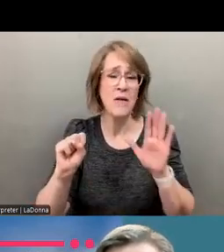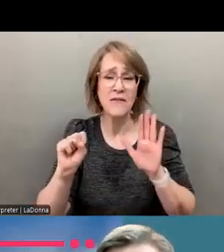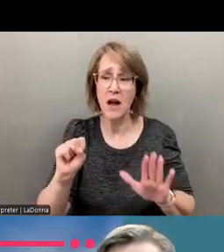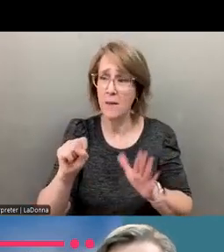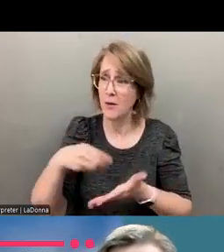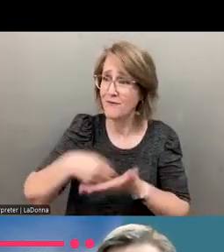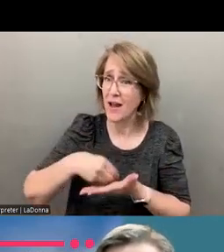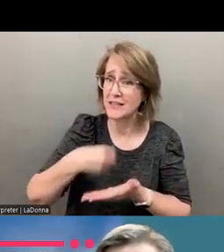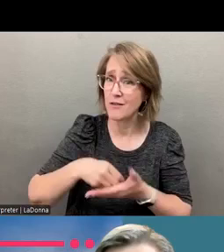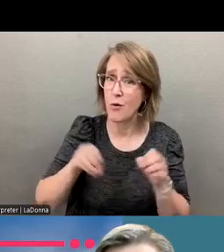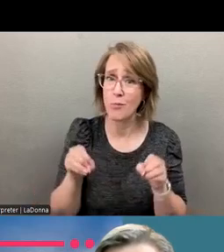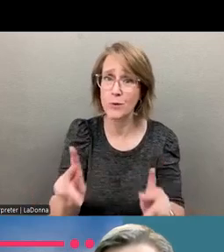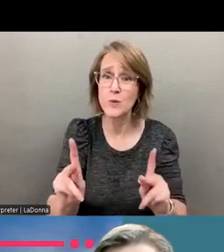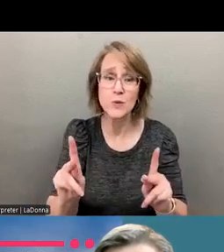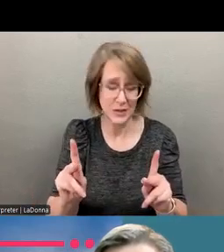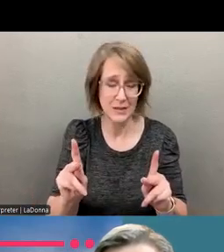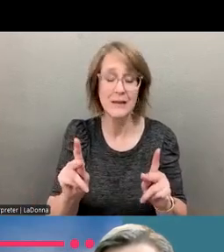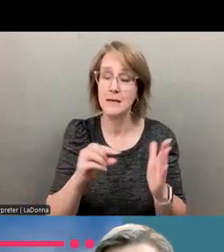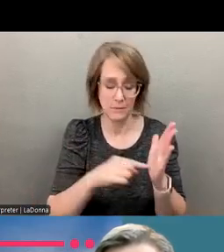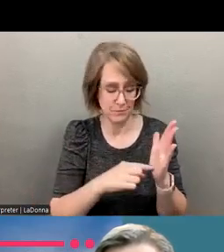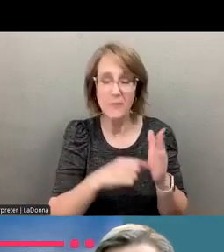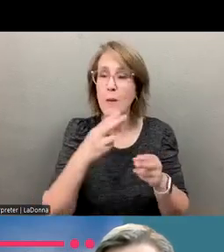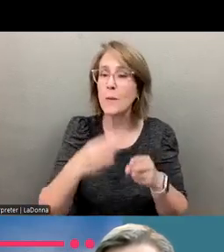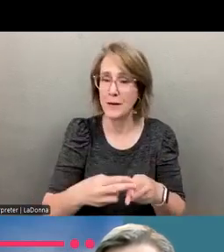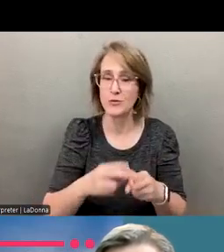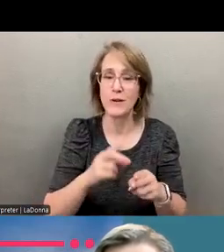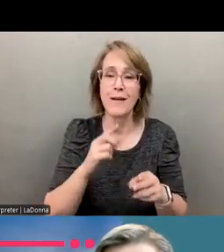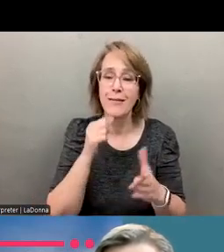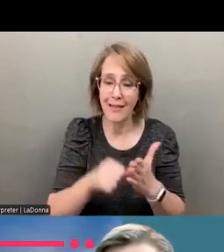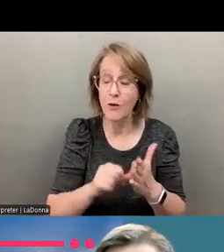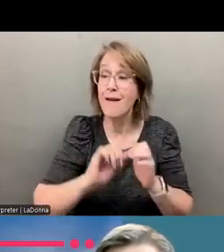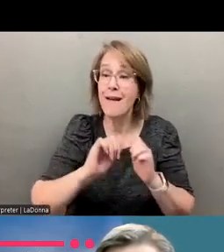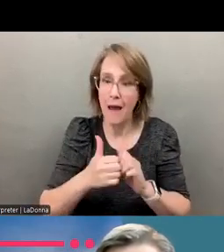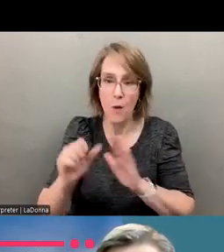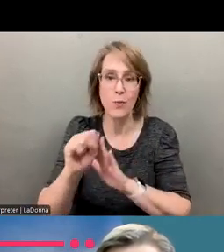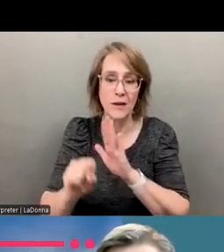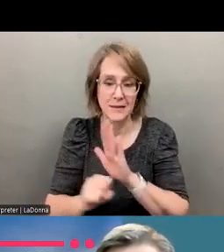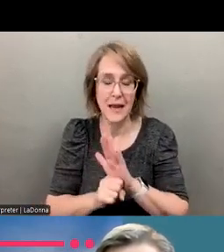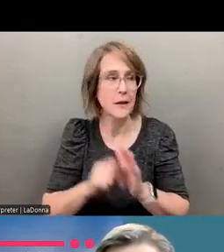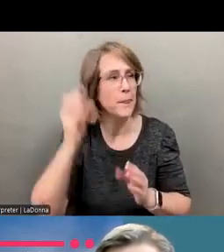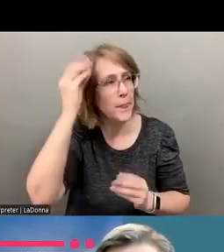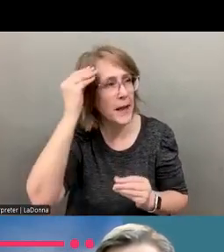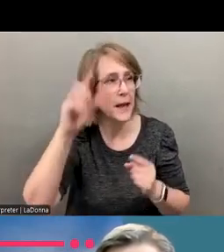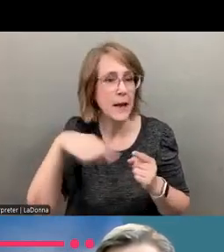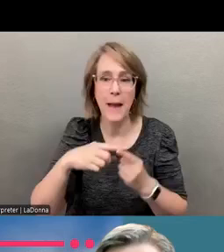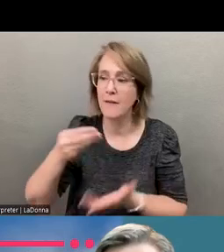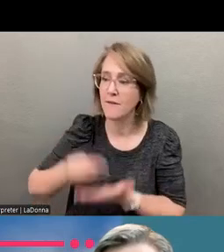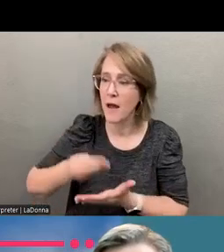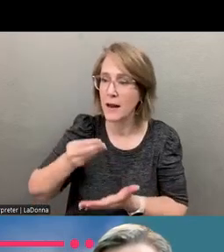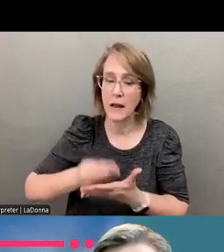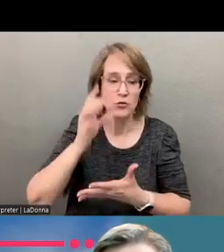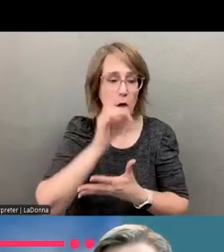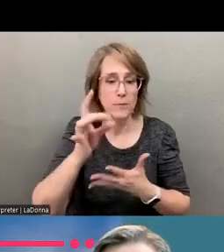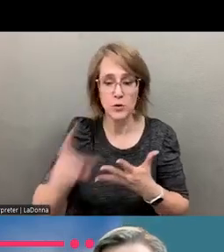opportunities that are highlighted in that letter and, and ways for states to be thinking about financing options to help support